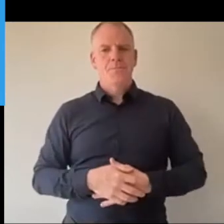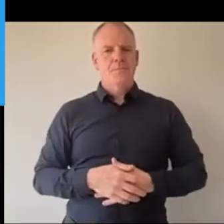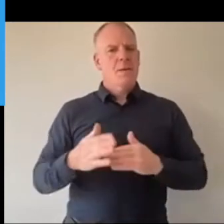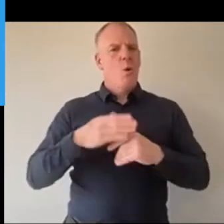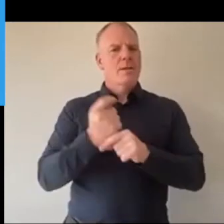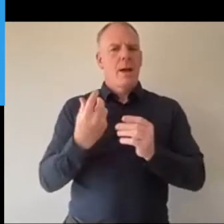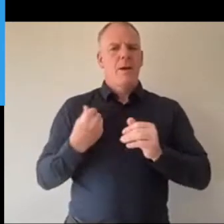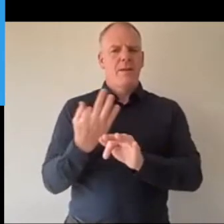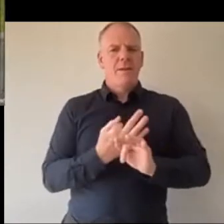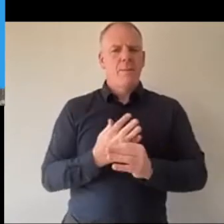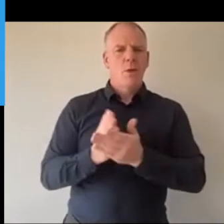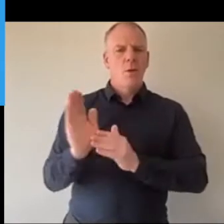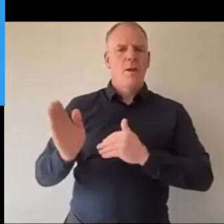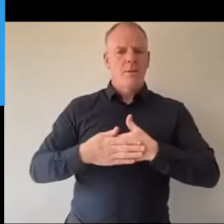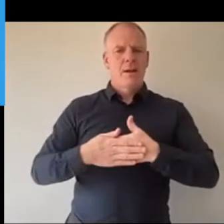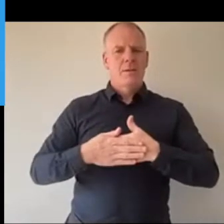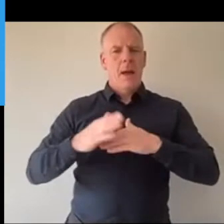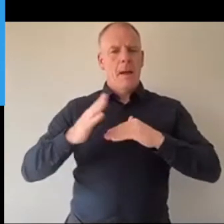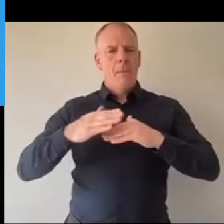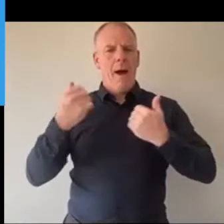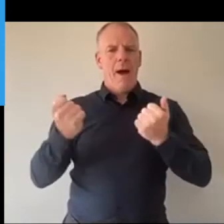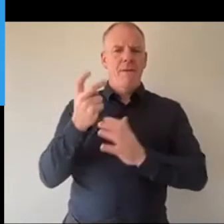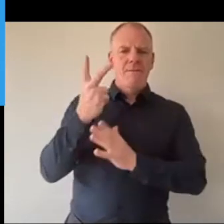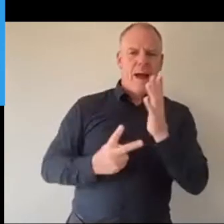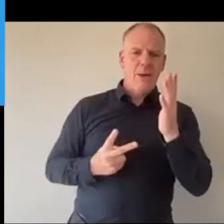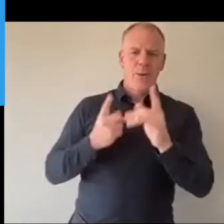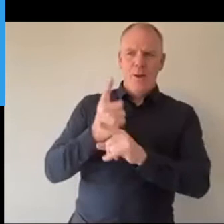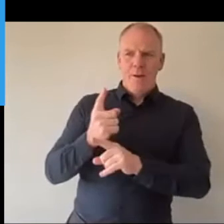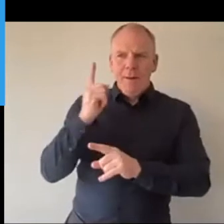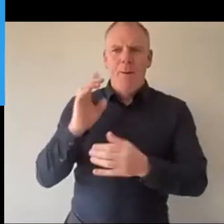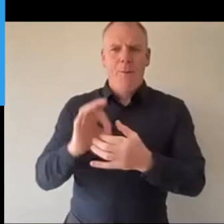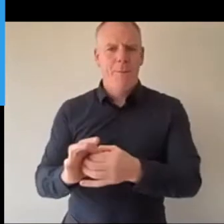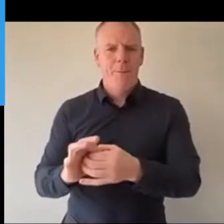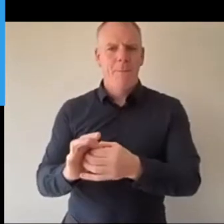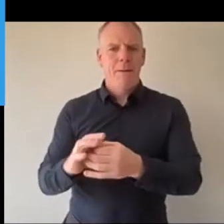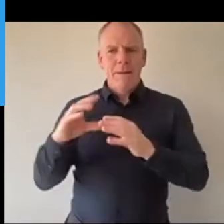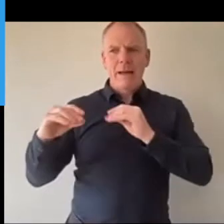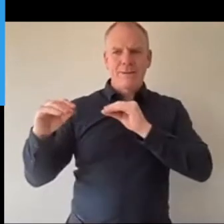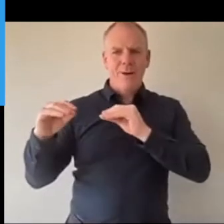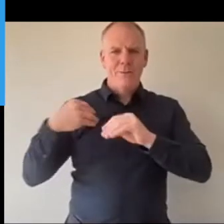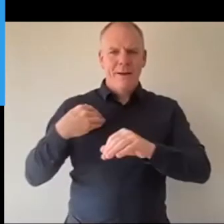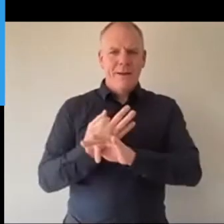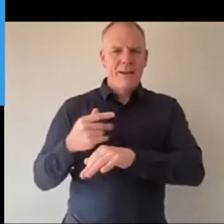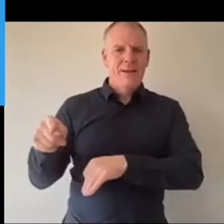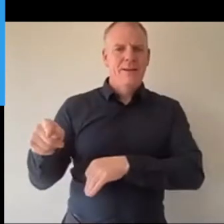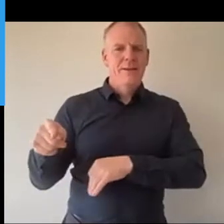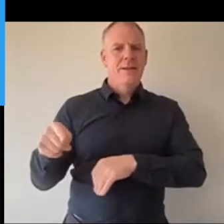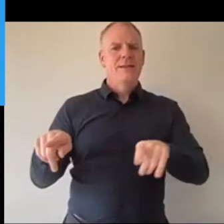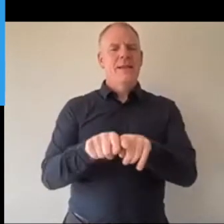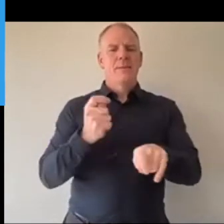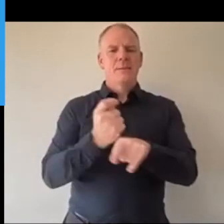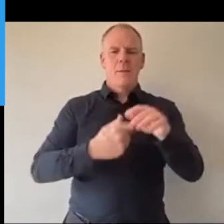walks and getting fresh air. That's, like, obviously since COVID people have lost people, like, you know, obviously people have realised now,